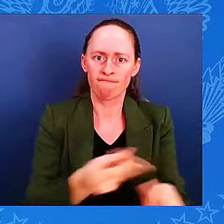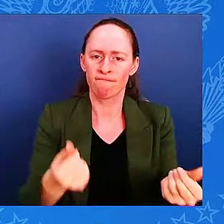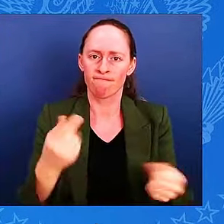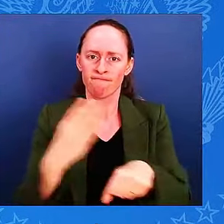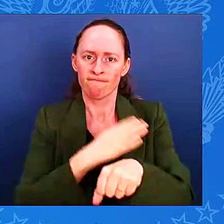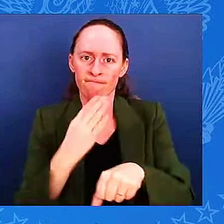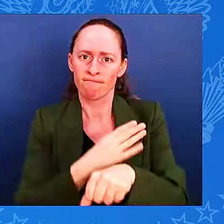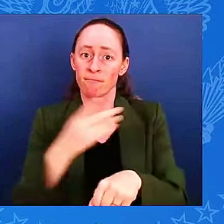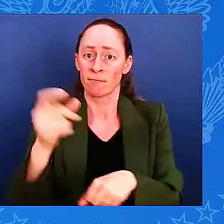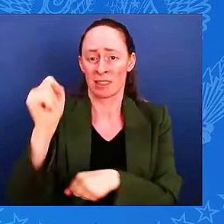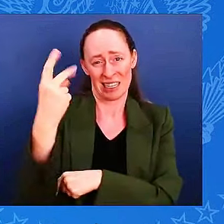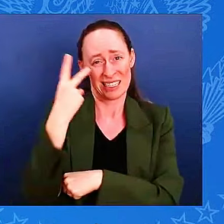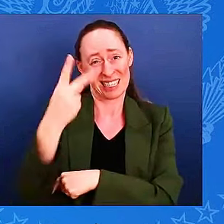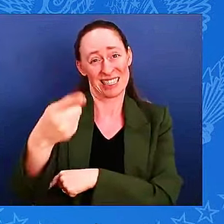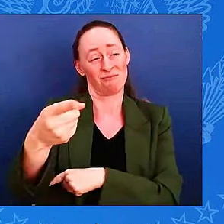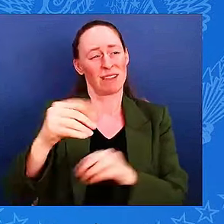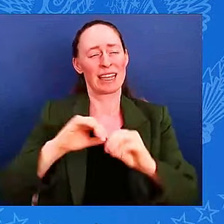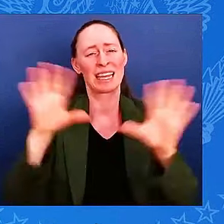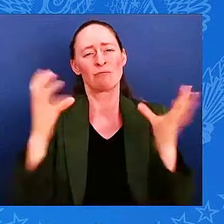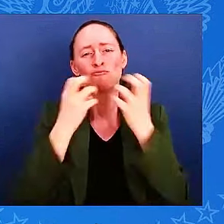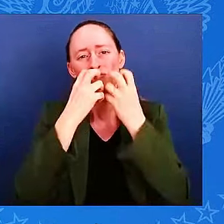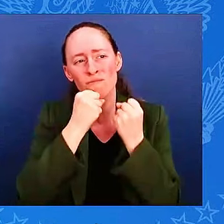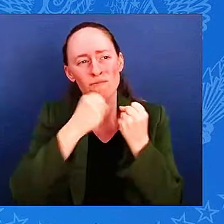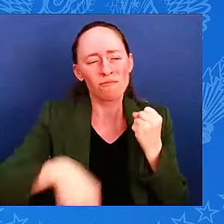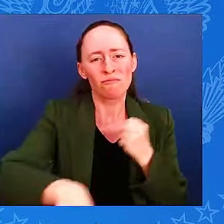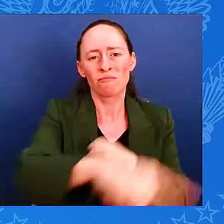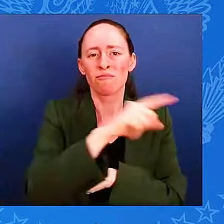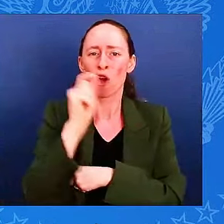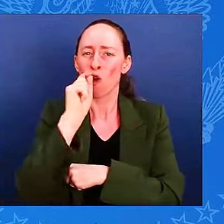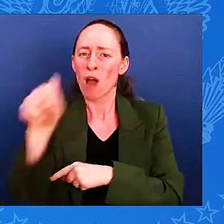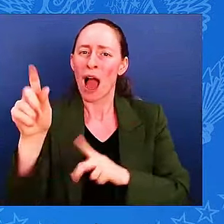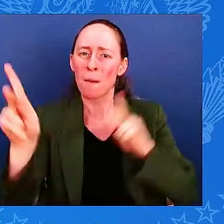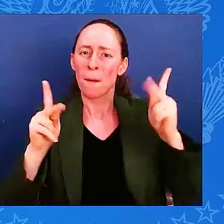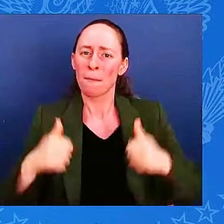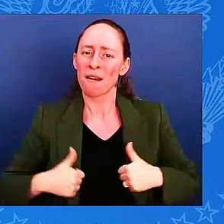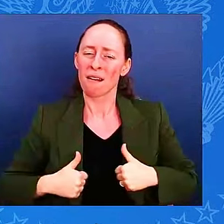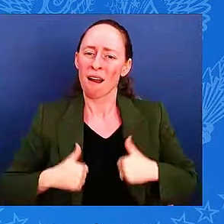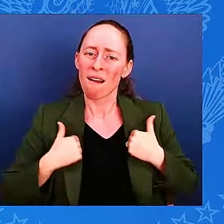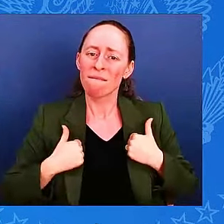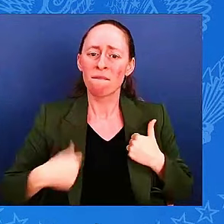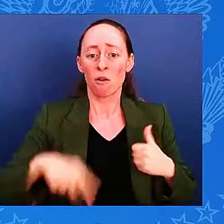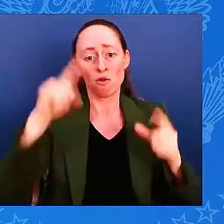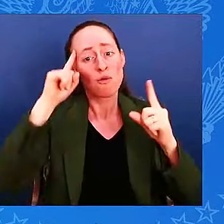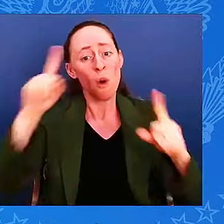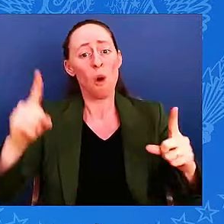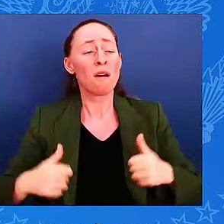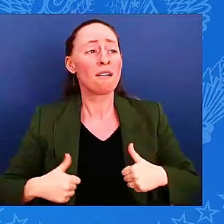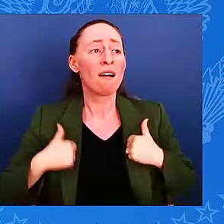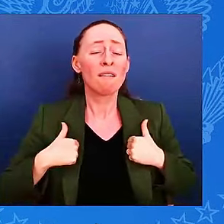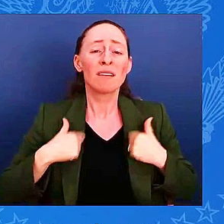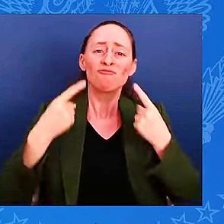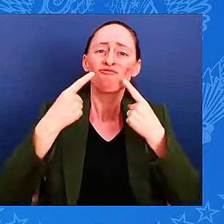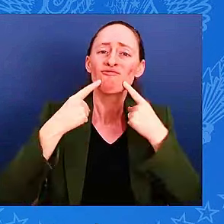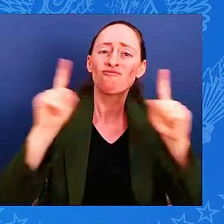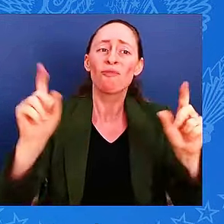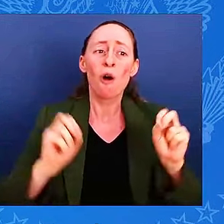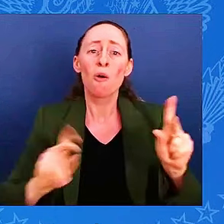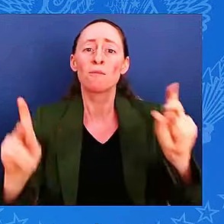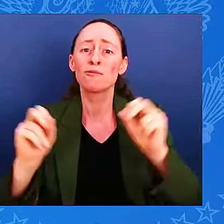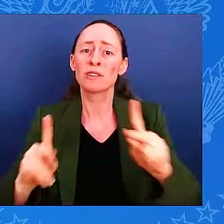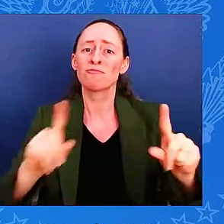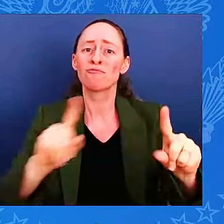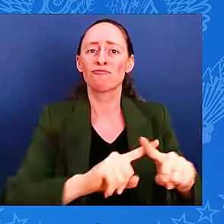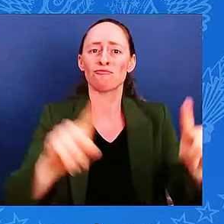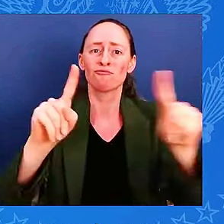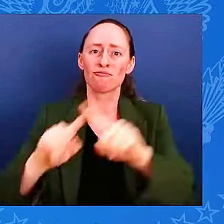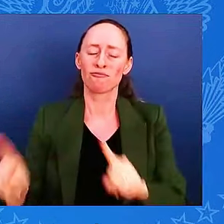people have the opportunities to live. And it is absolutely justified that those